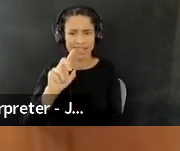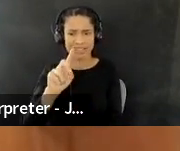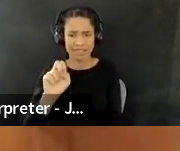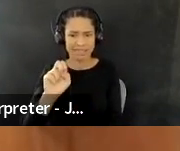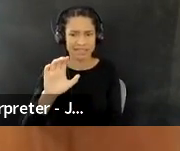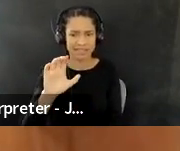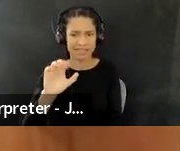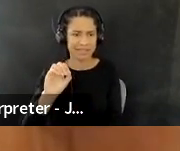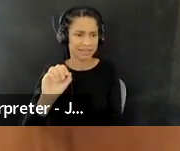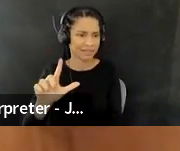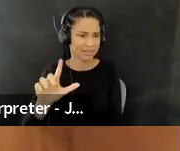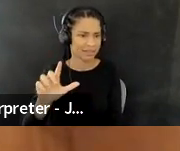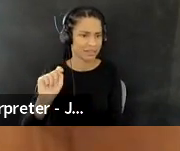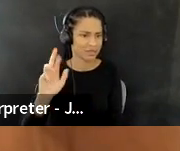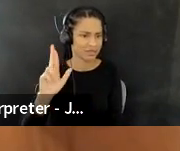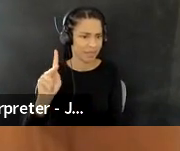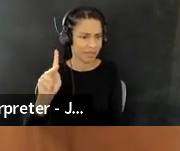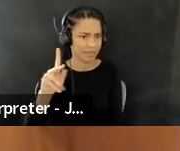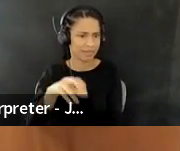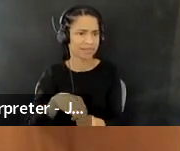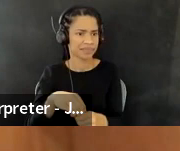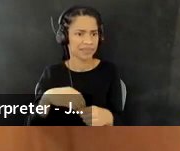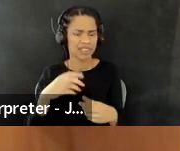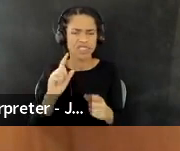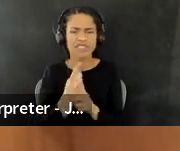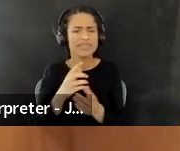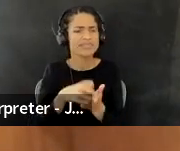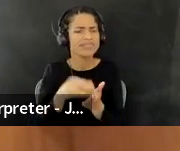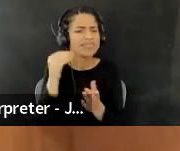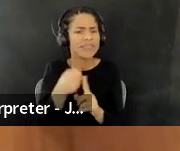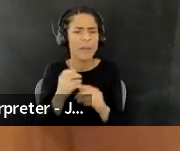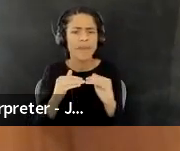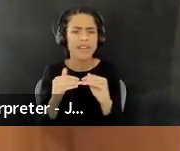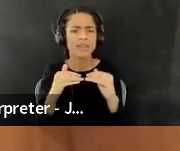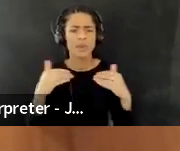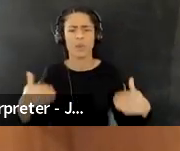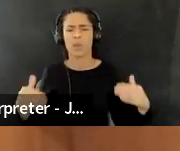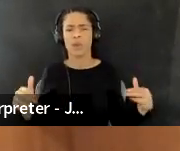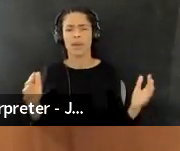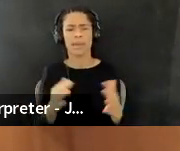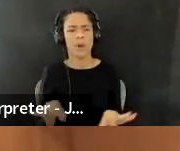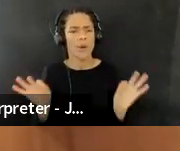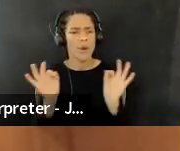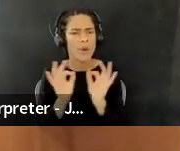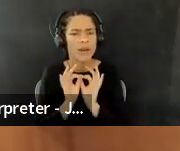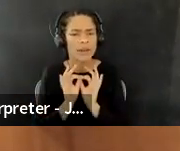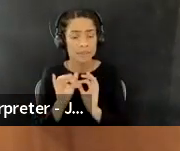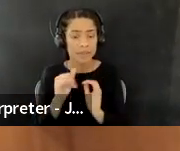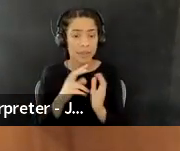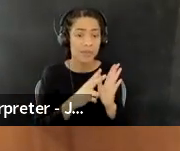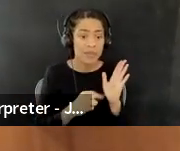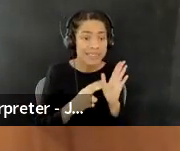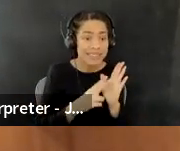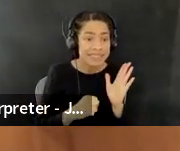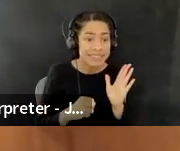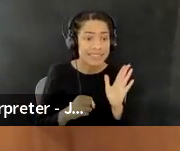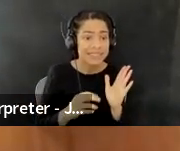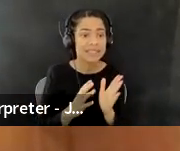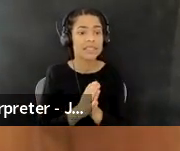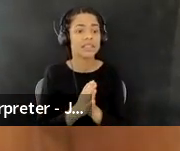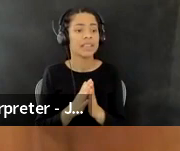um, just learning from peers. That was such an important part of it. At the, the, the and the